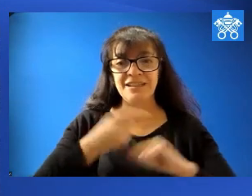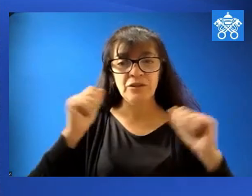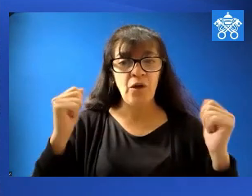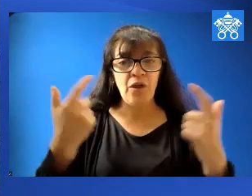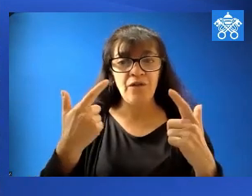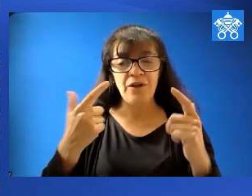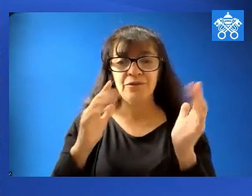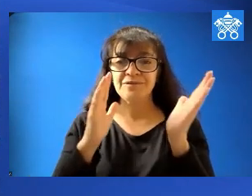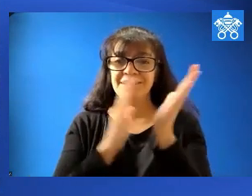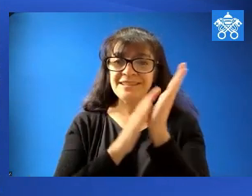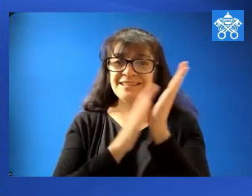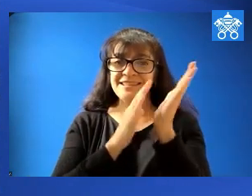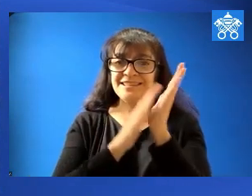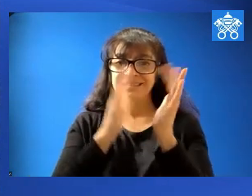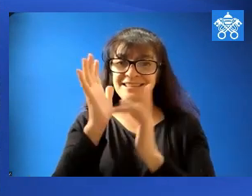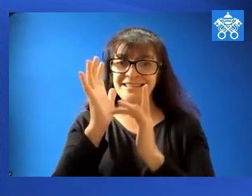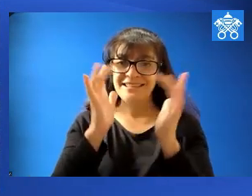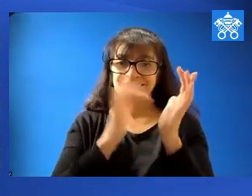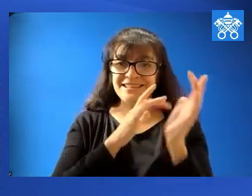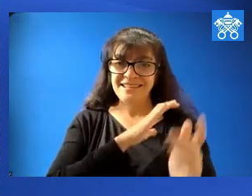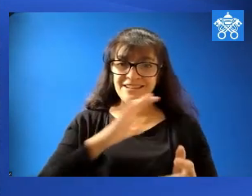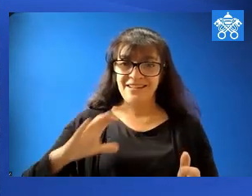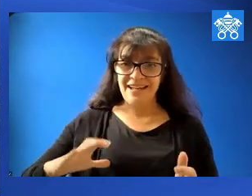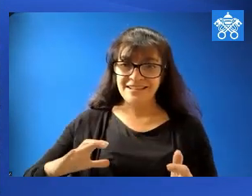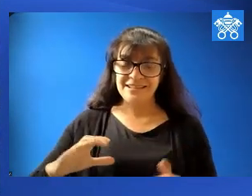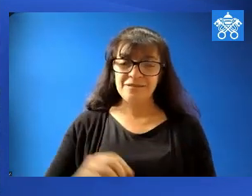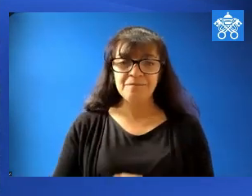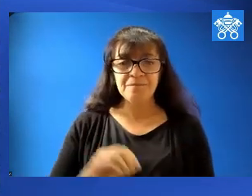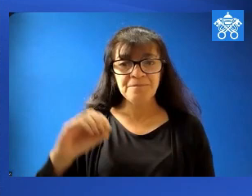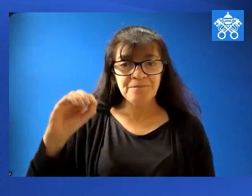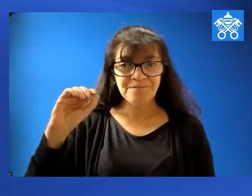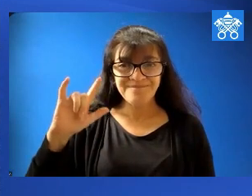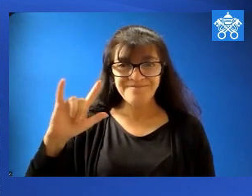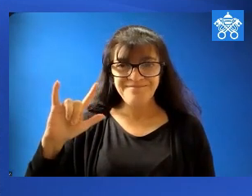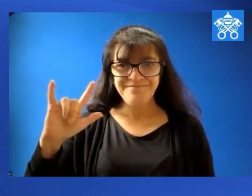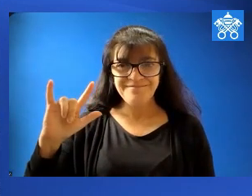day to all of you. Laudatur Jesus Christus. Praised be Jesus Christ.